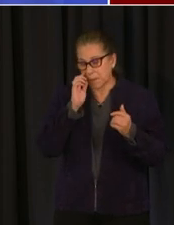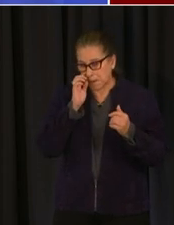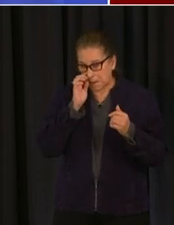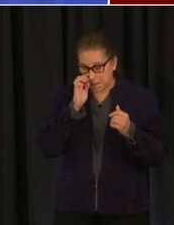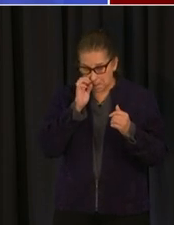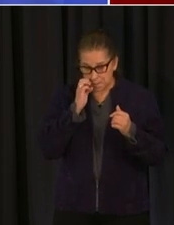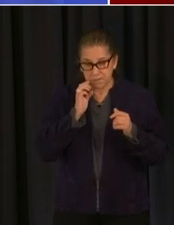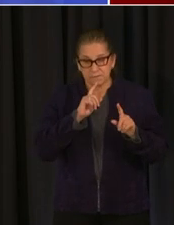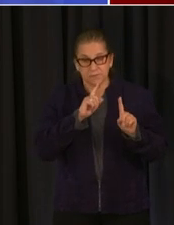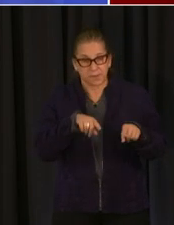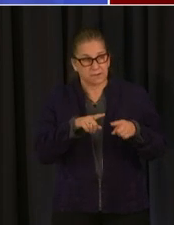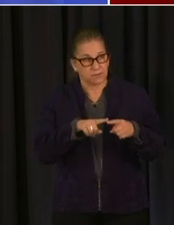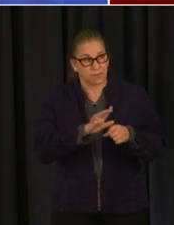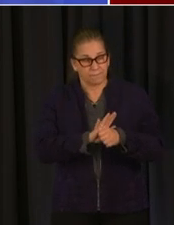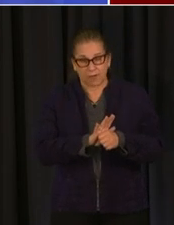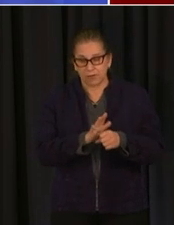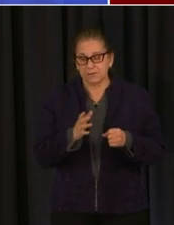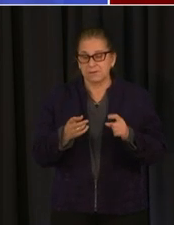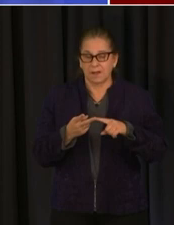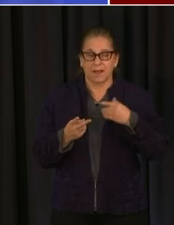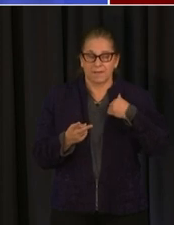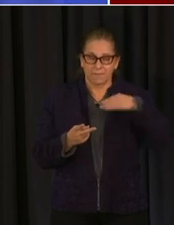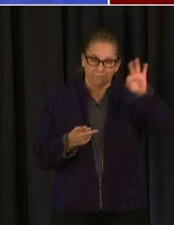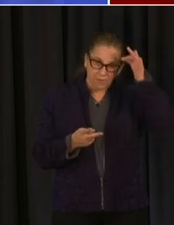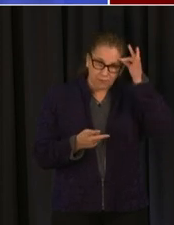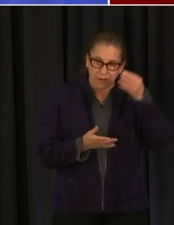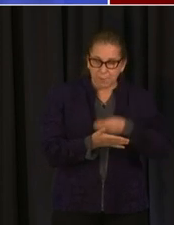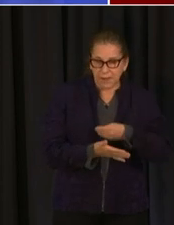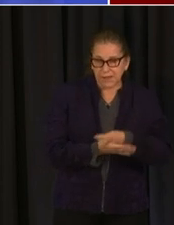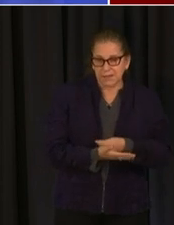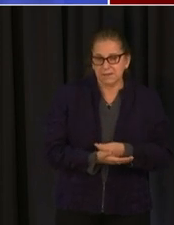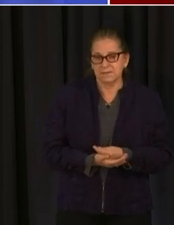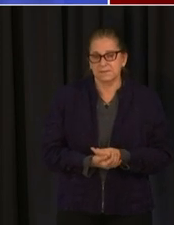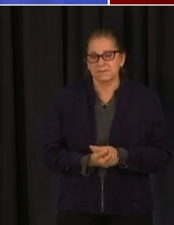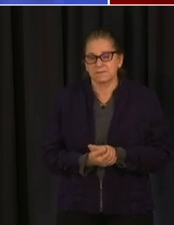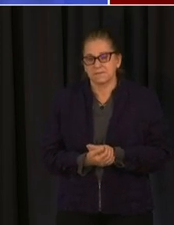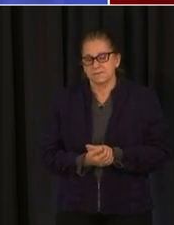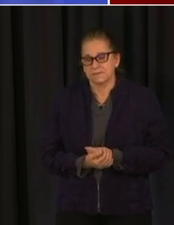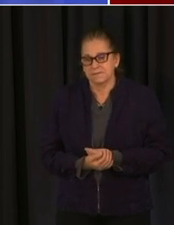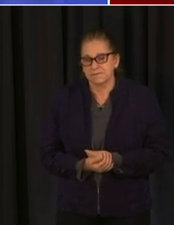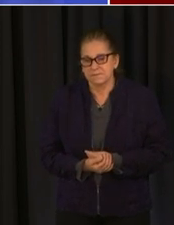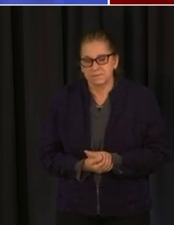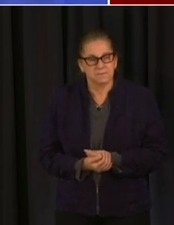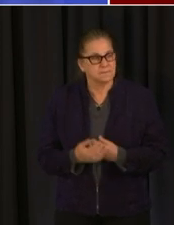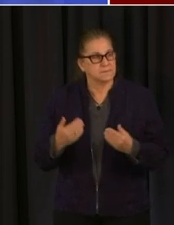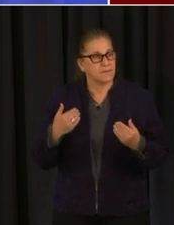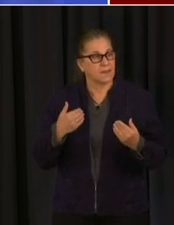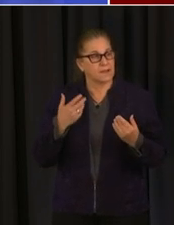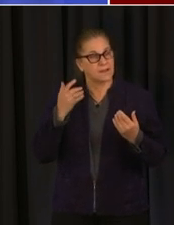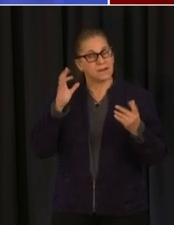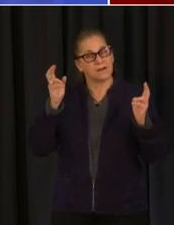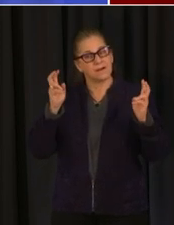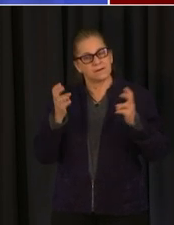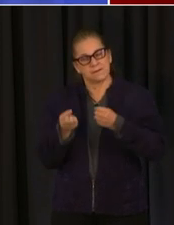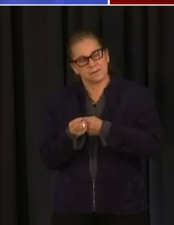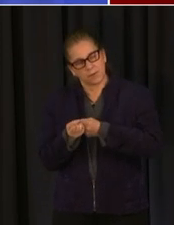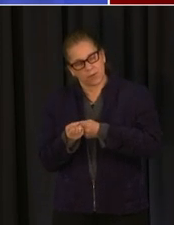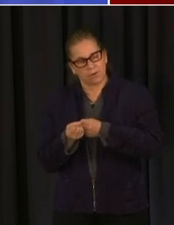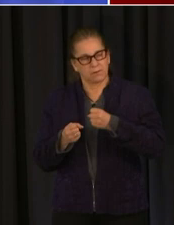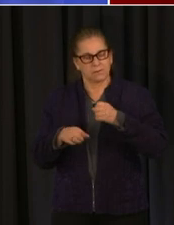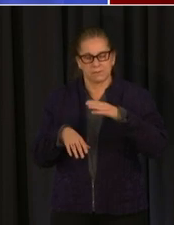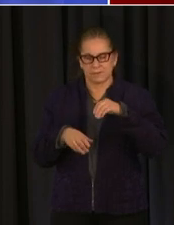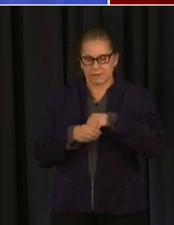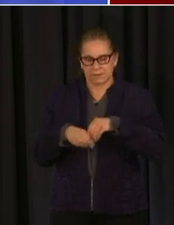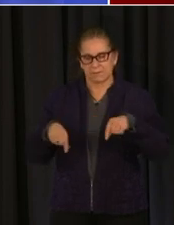in their personal capacity we'll have to have that in place and then just to be clear to kind of maybe end the circle on the dancing